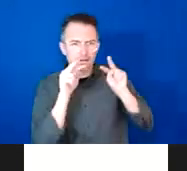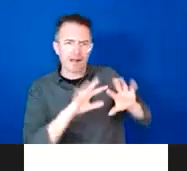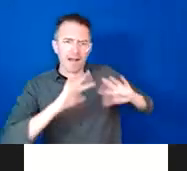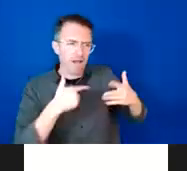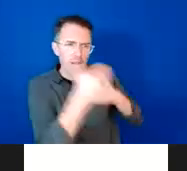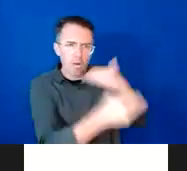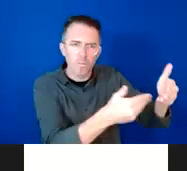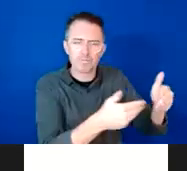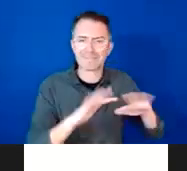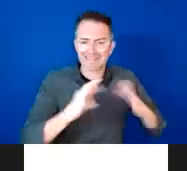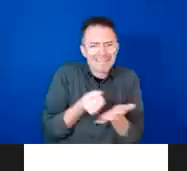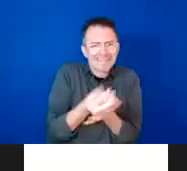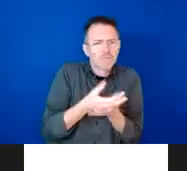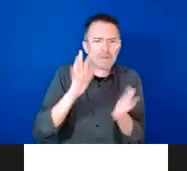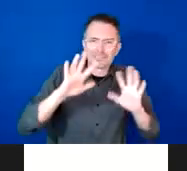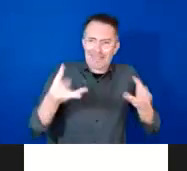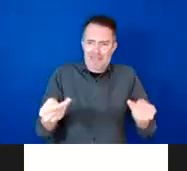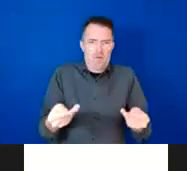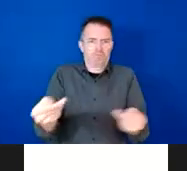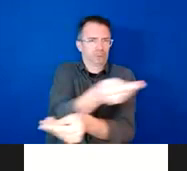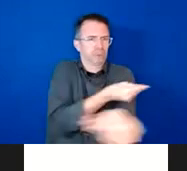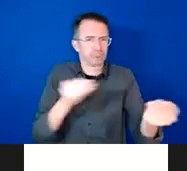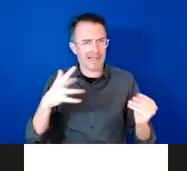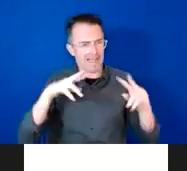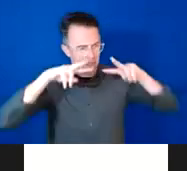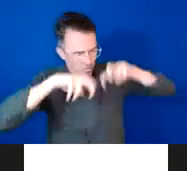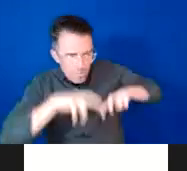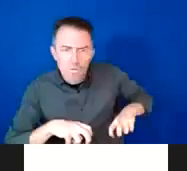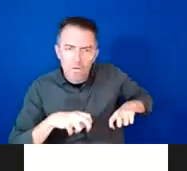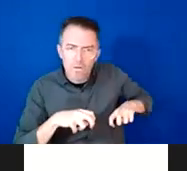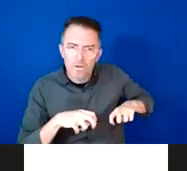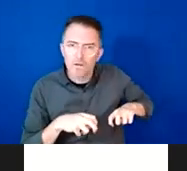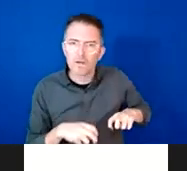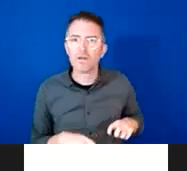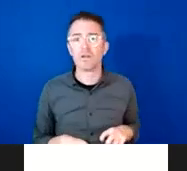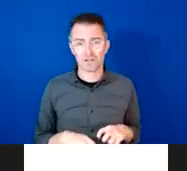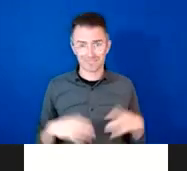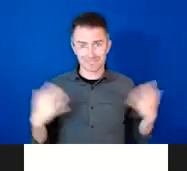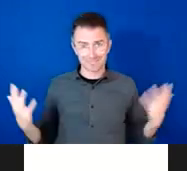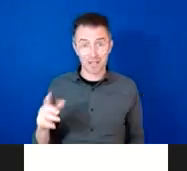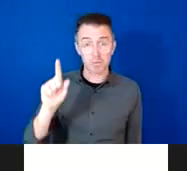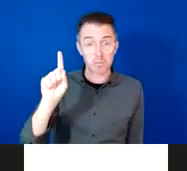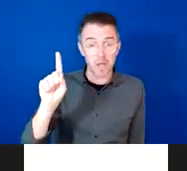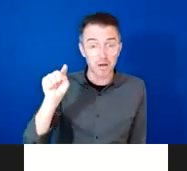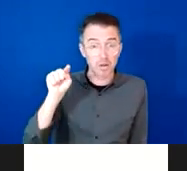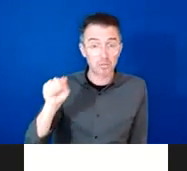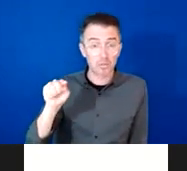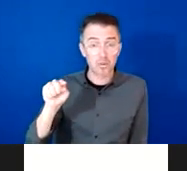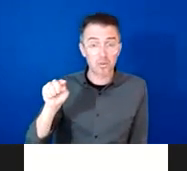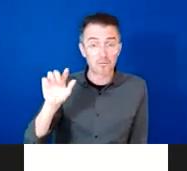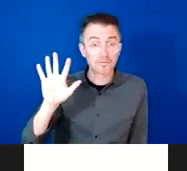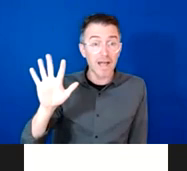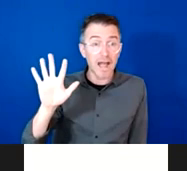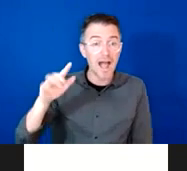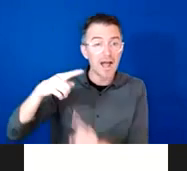only what they're doing so the 1.5 degrees but also how they're going about doing that and that's where this fits in